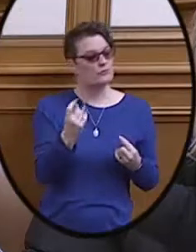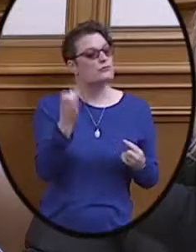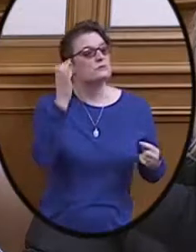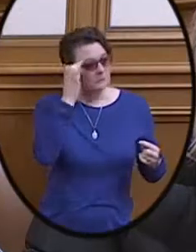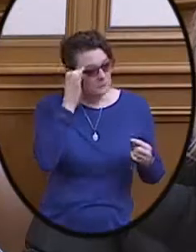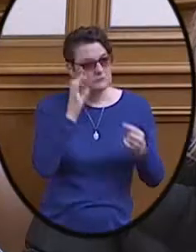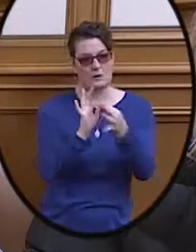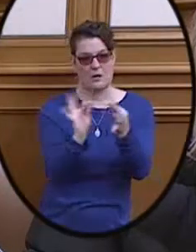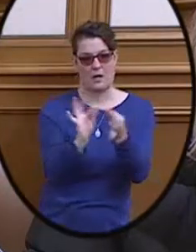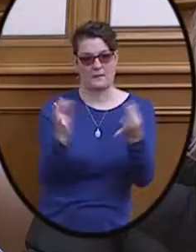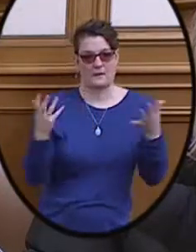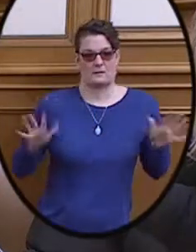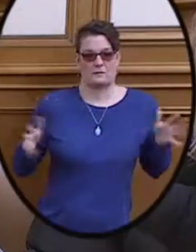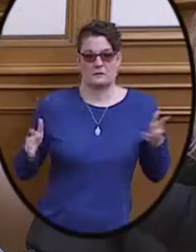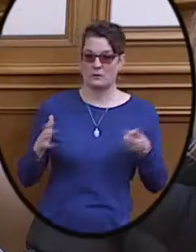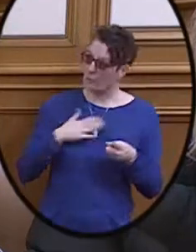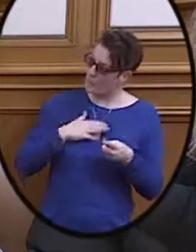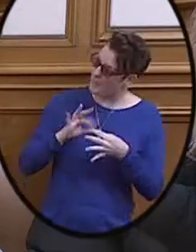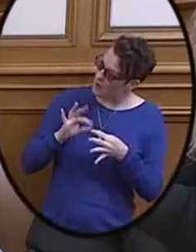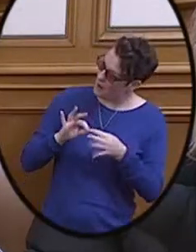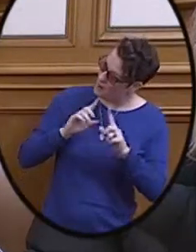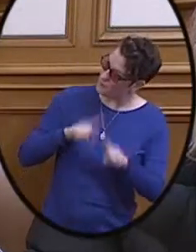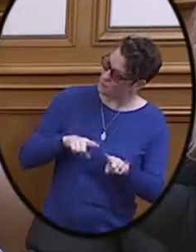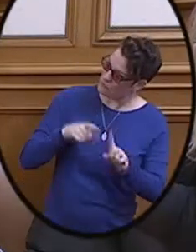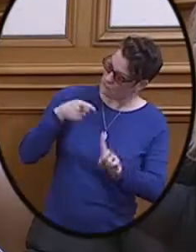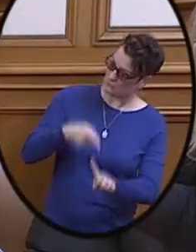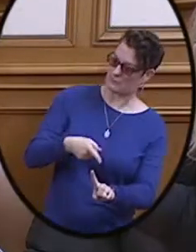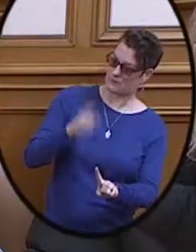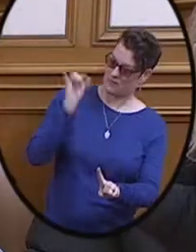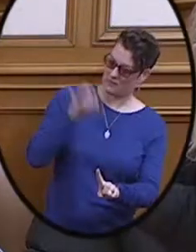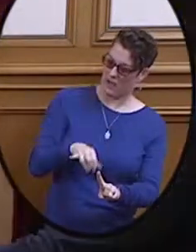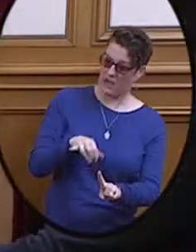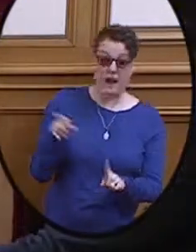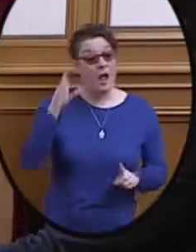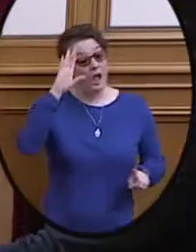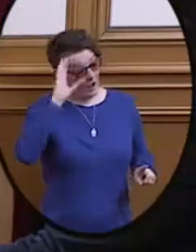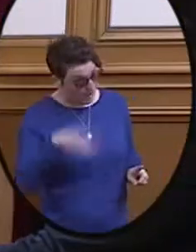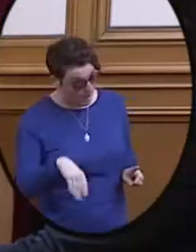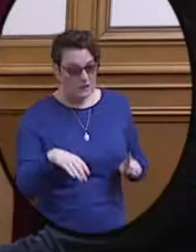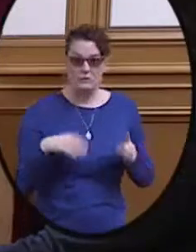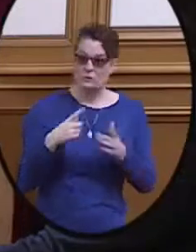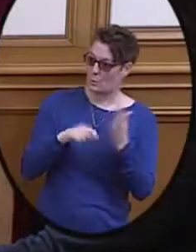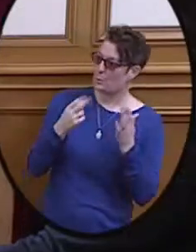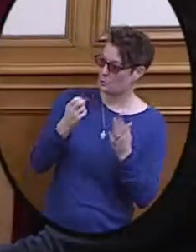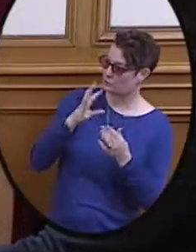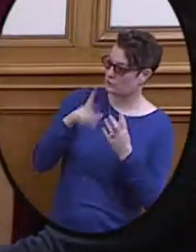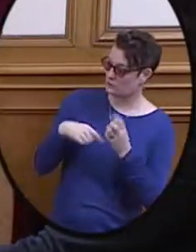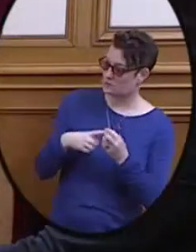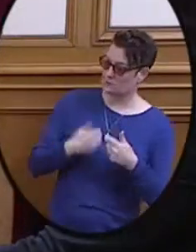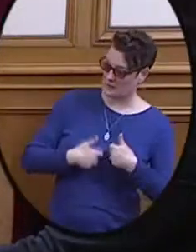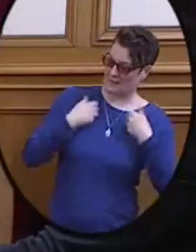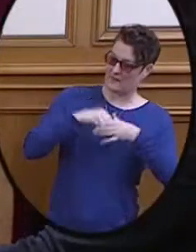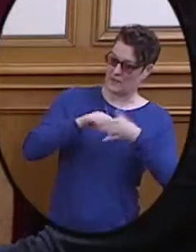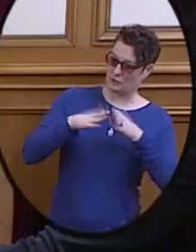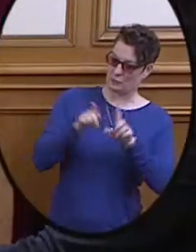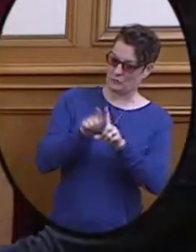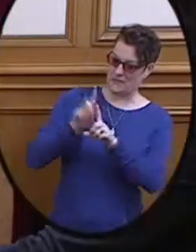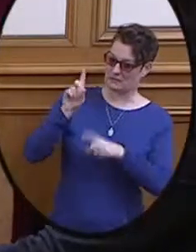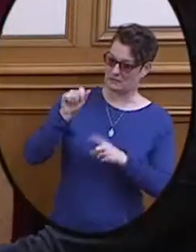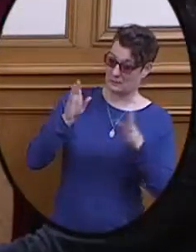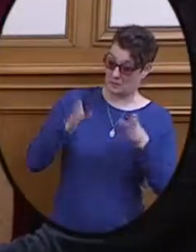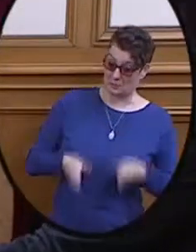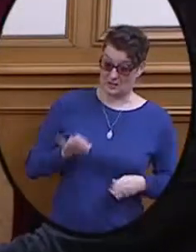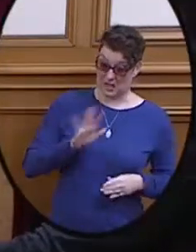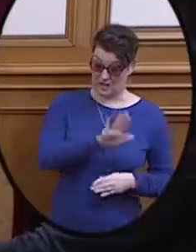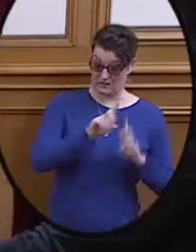hear your public comment. Well, my comment relates very specifically to that. Right. And what she's talking about, which is living in the community as a disabled person. And